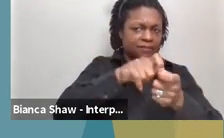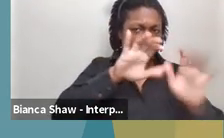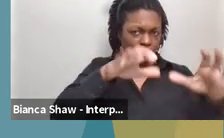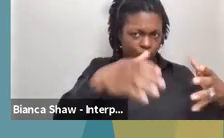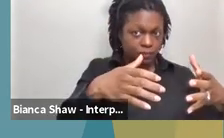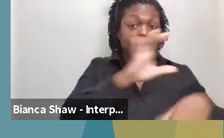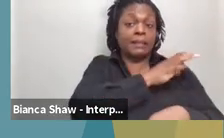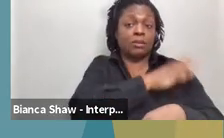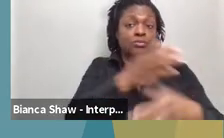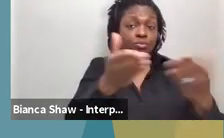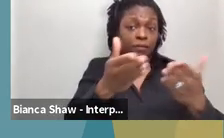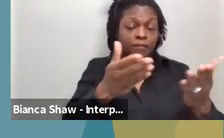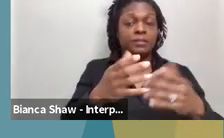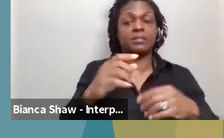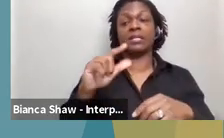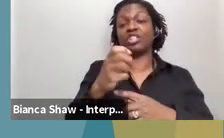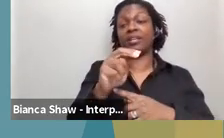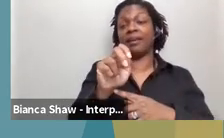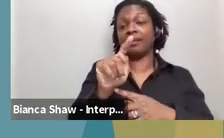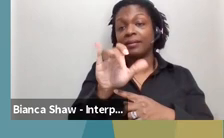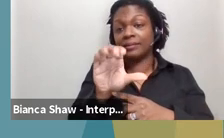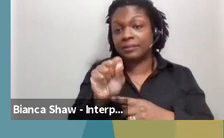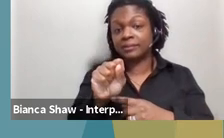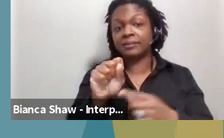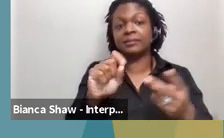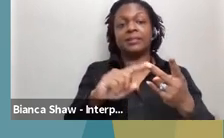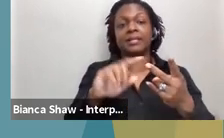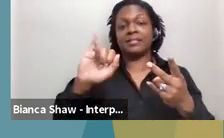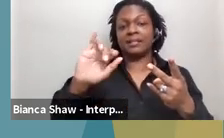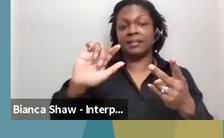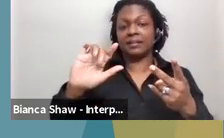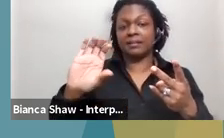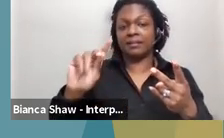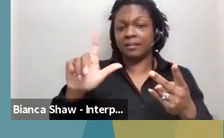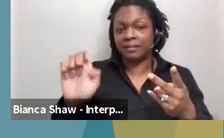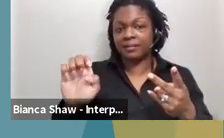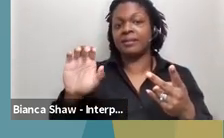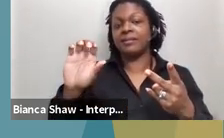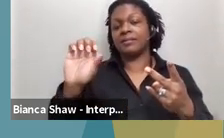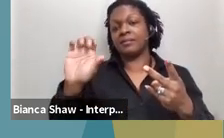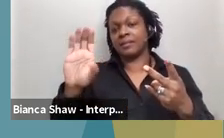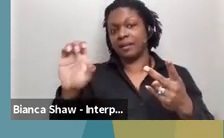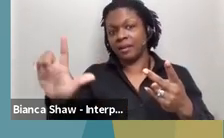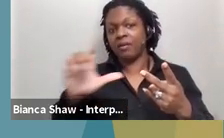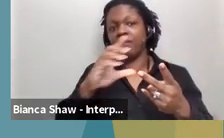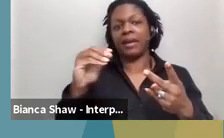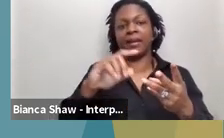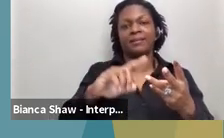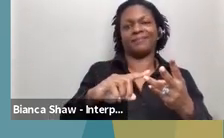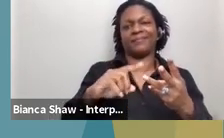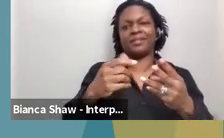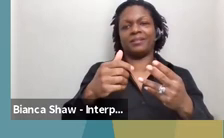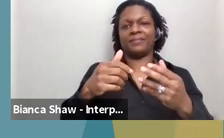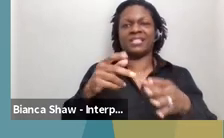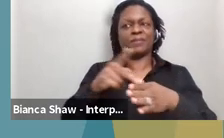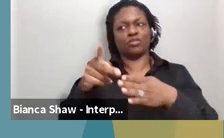include genetics, single cell and subspecialty clinics, and they transitioned to mostly telehealth appointments at the beginning